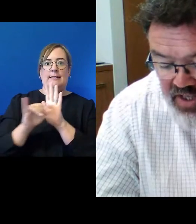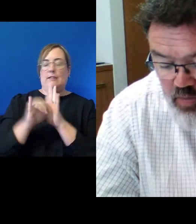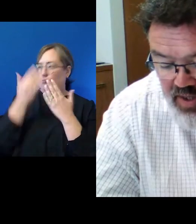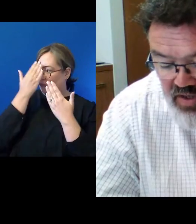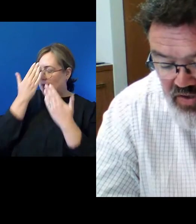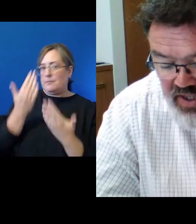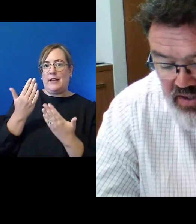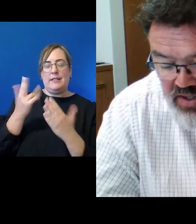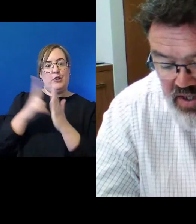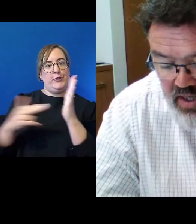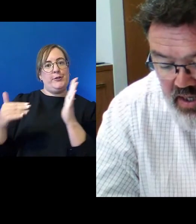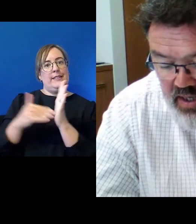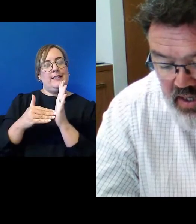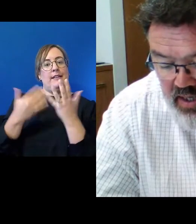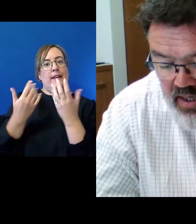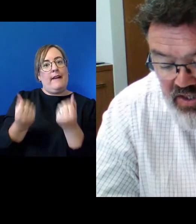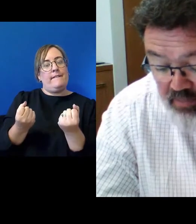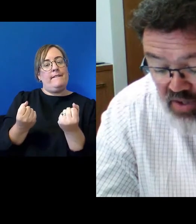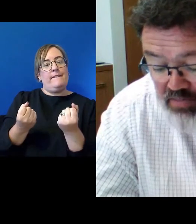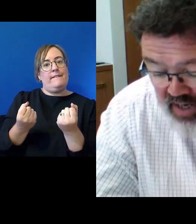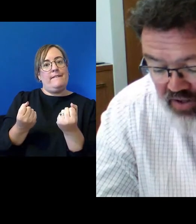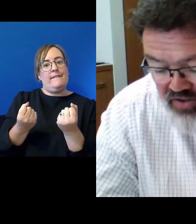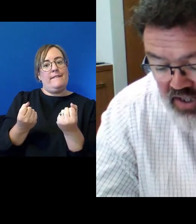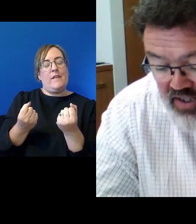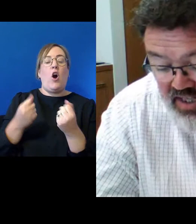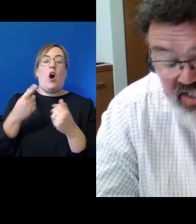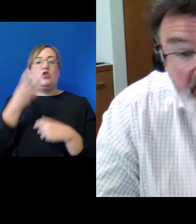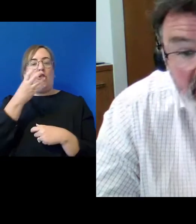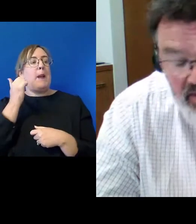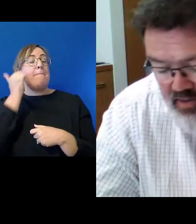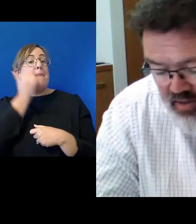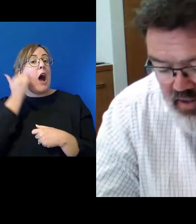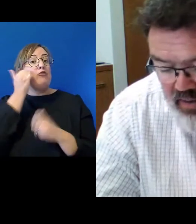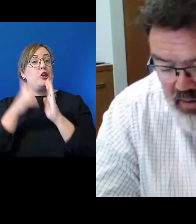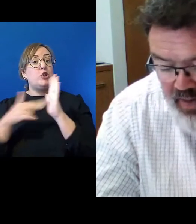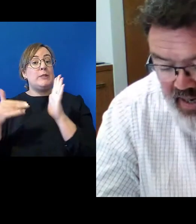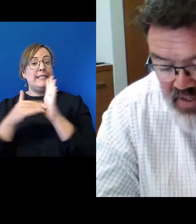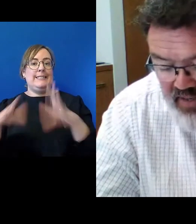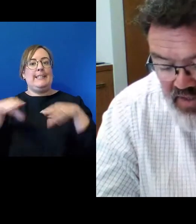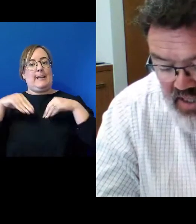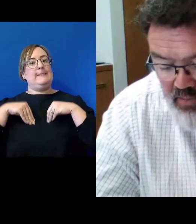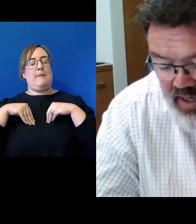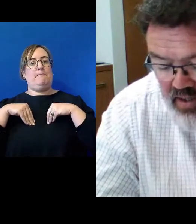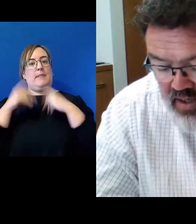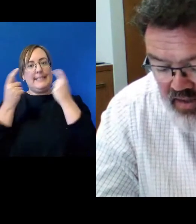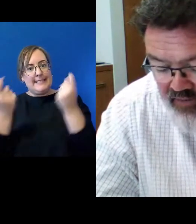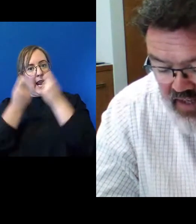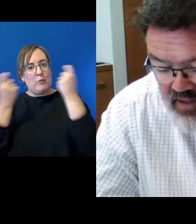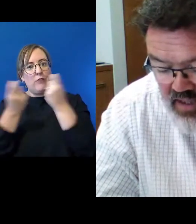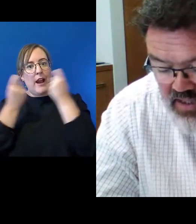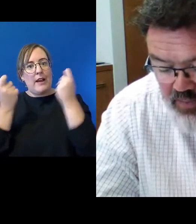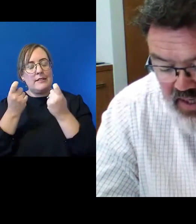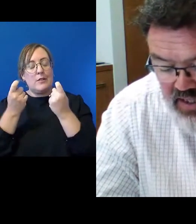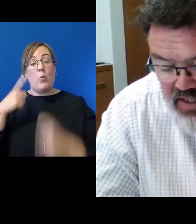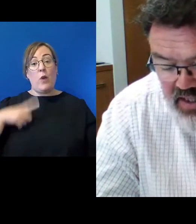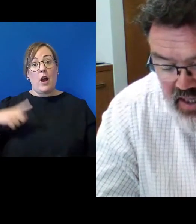expressed within New Zealand's, sorry, most Maori New Zealanders accept, perhaps even celebrate, the fact that